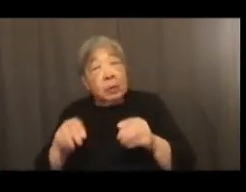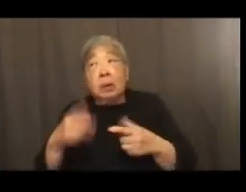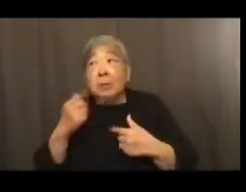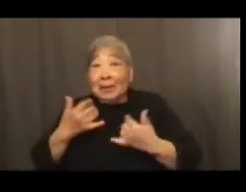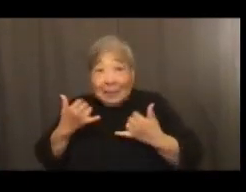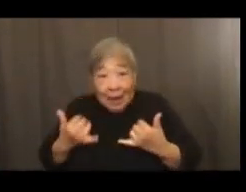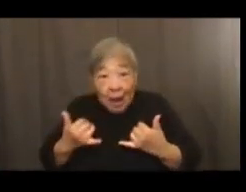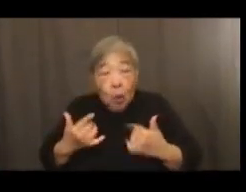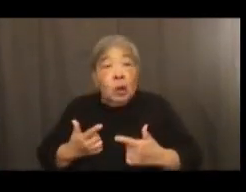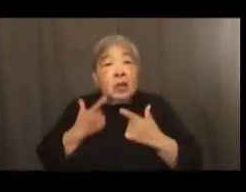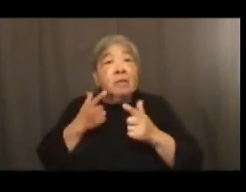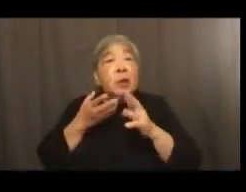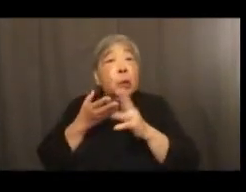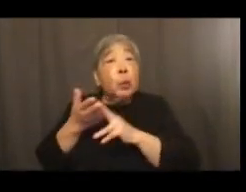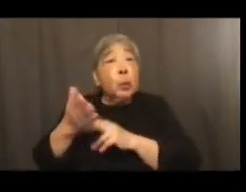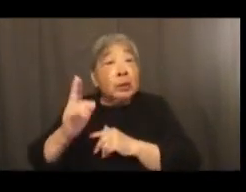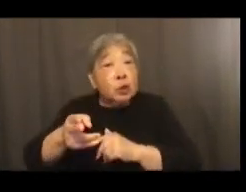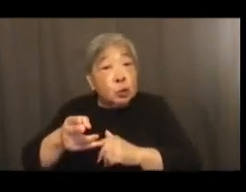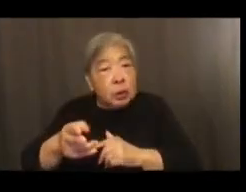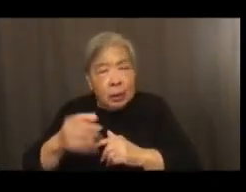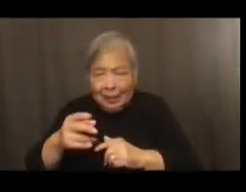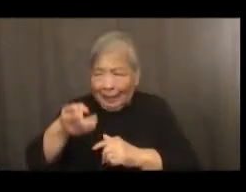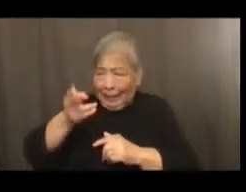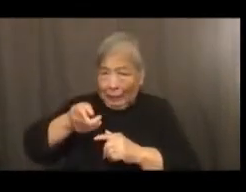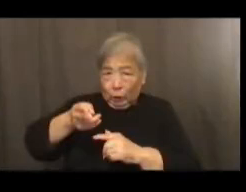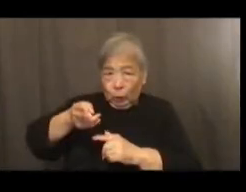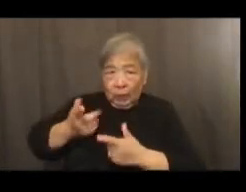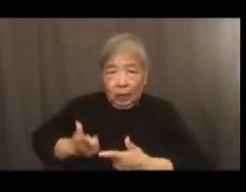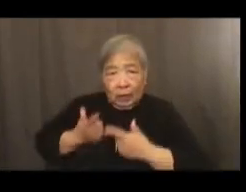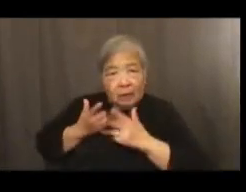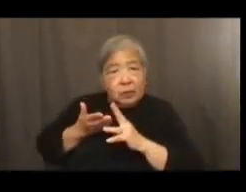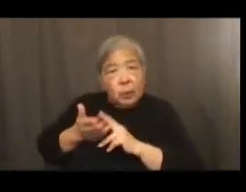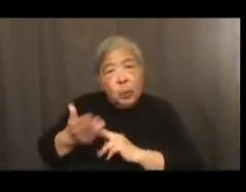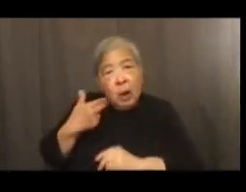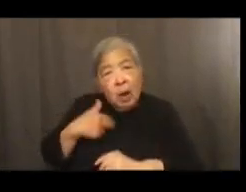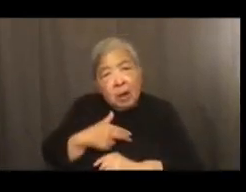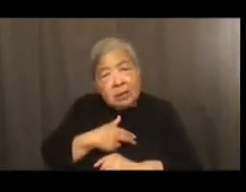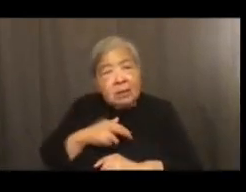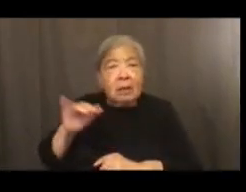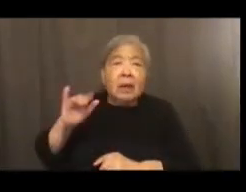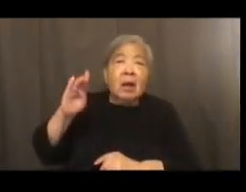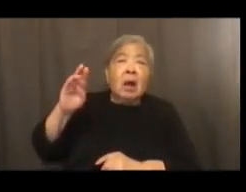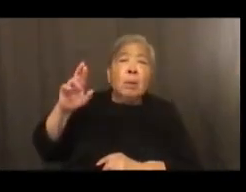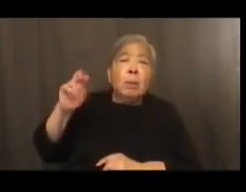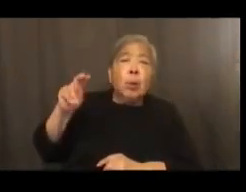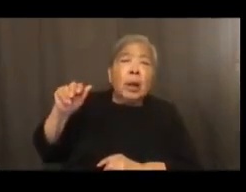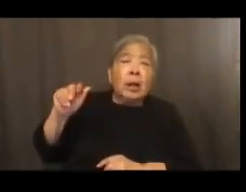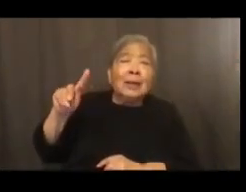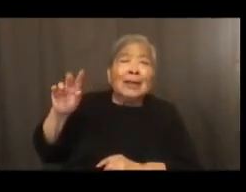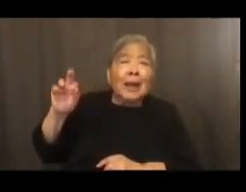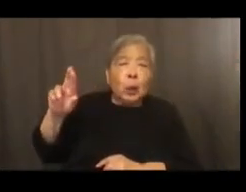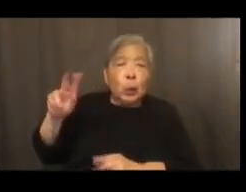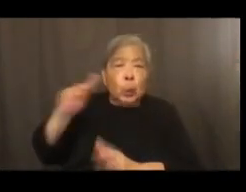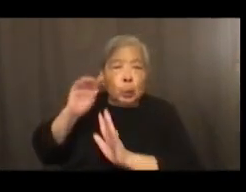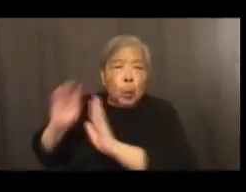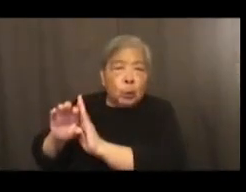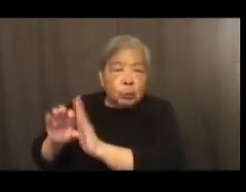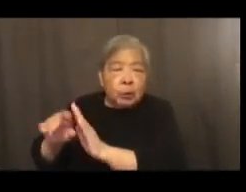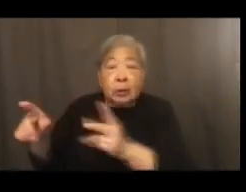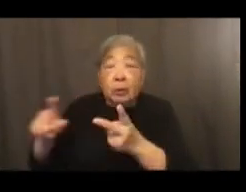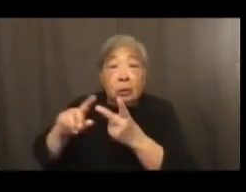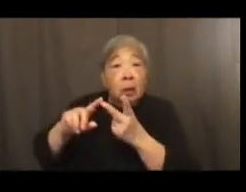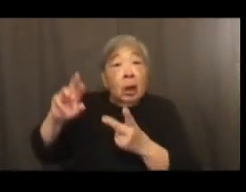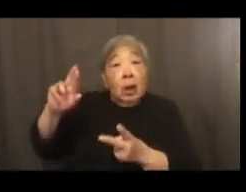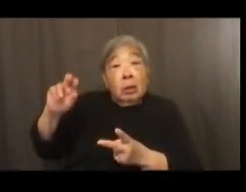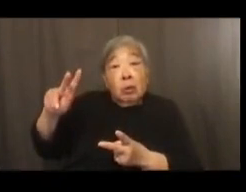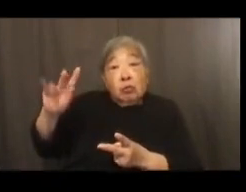history. History is living in us. And things like the Breonna Taylor portrait and the reckoning show we we put up really